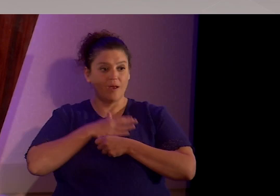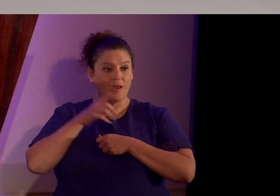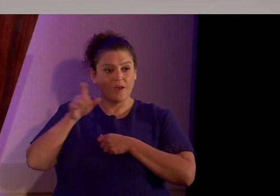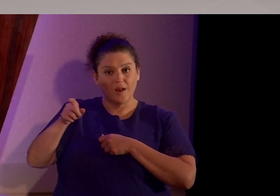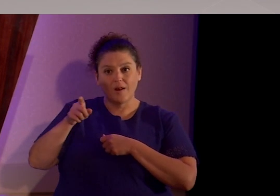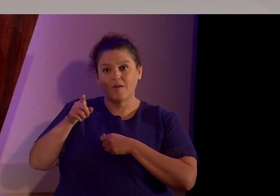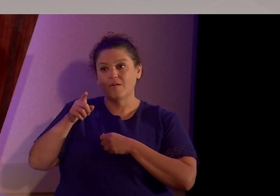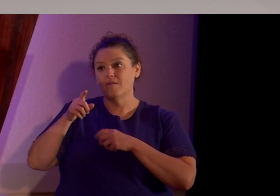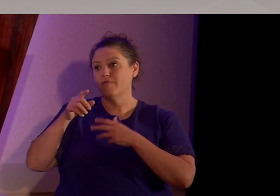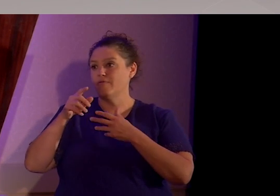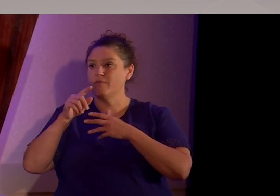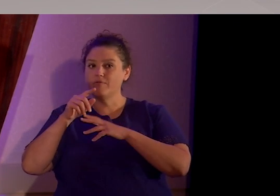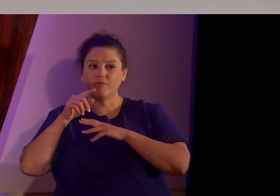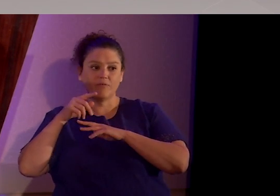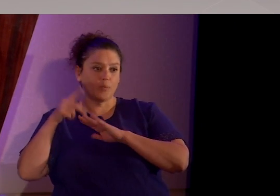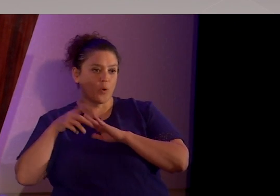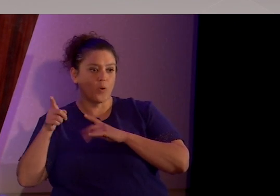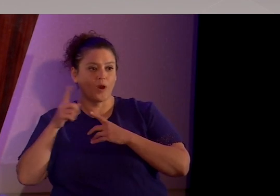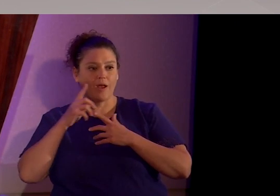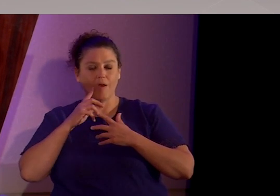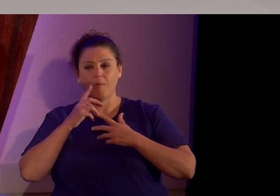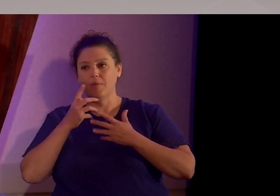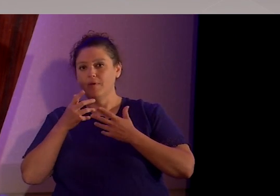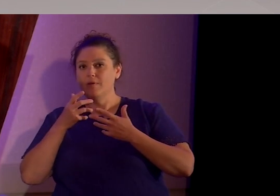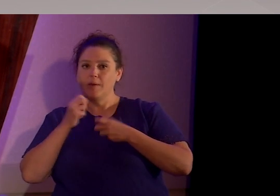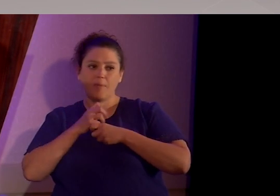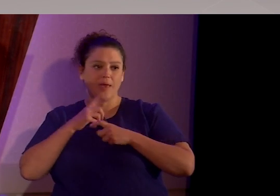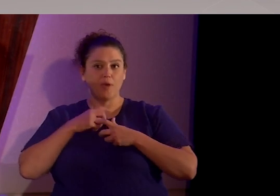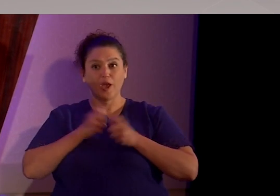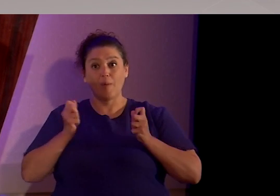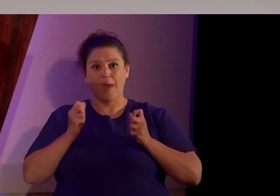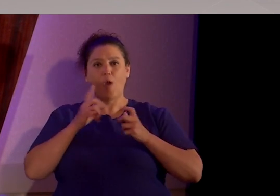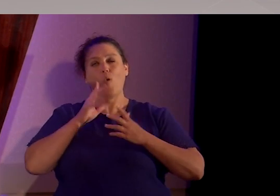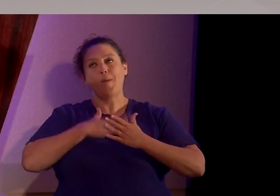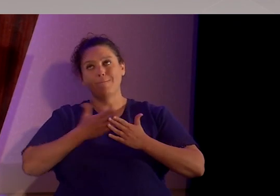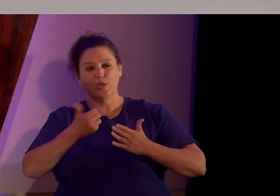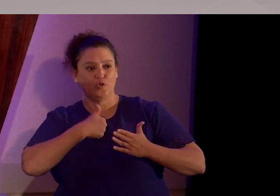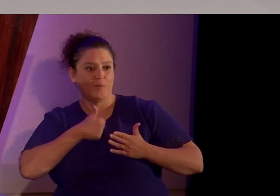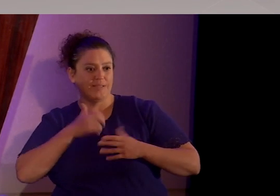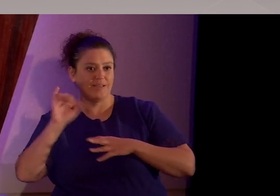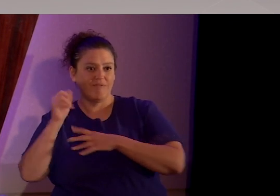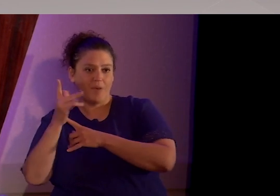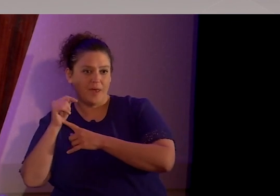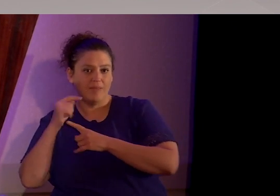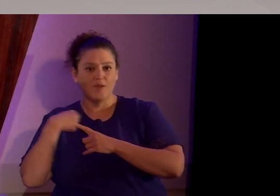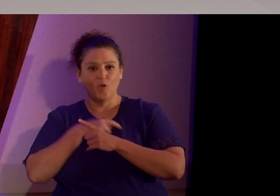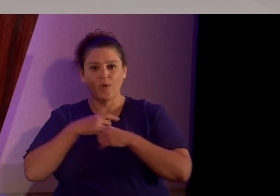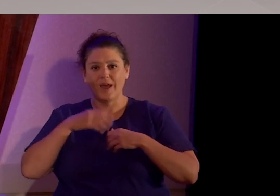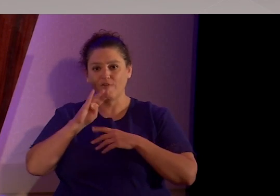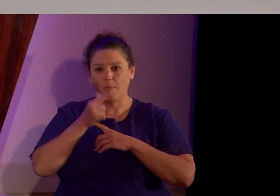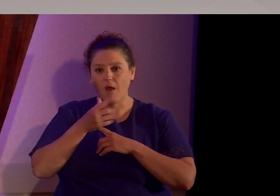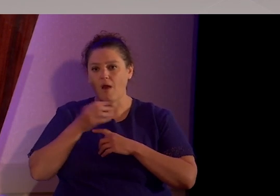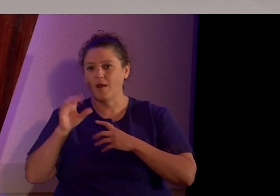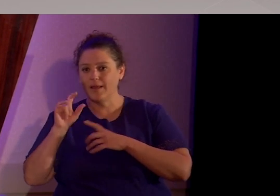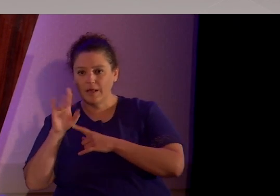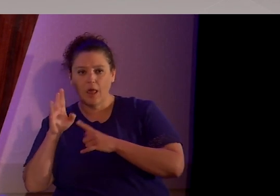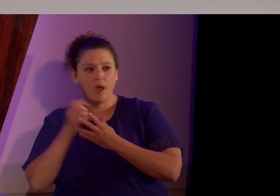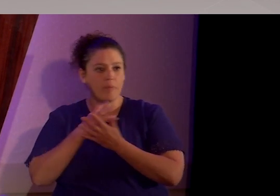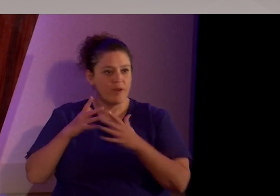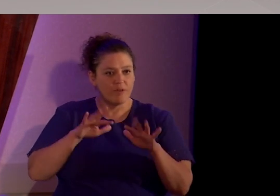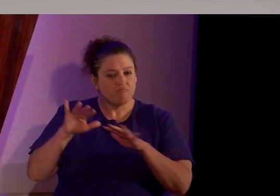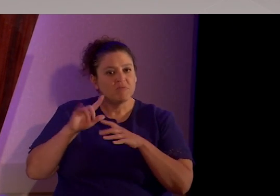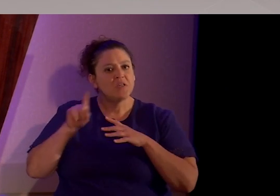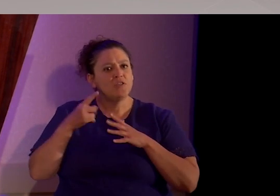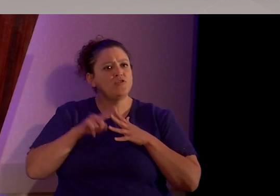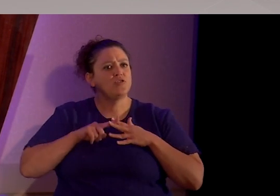atheist, at least to myself and others at school, and I've got this blog and this club. And, you know, just